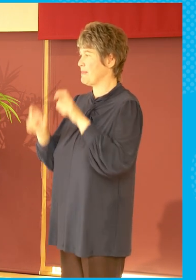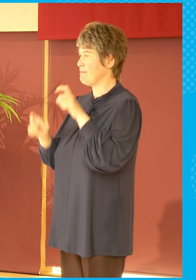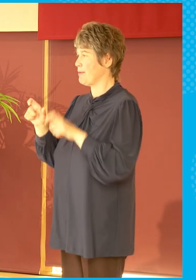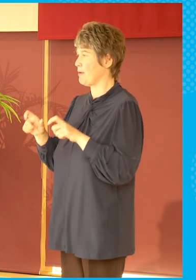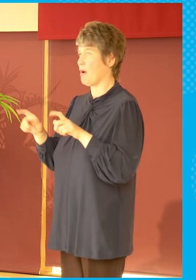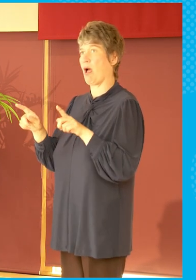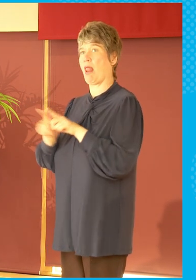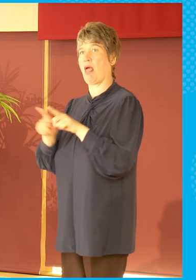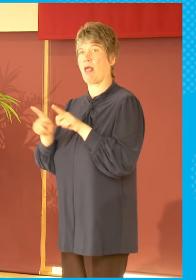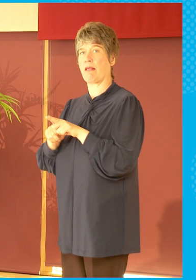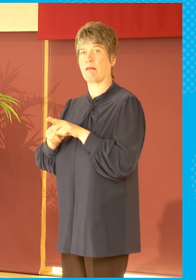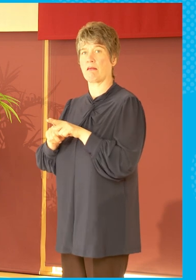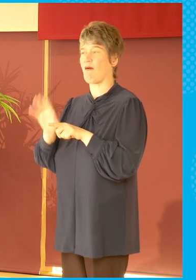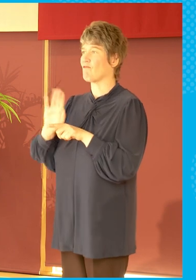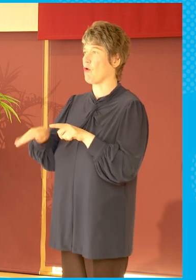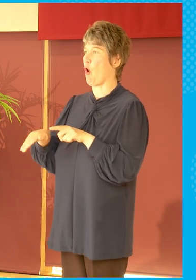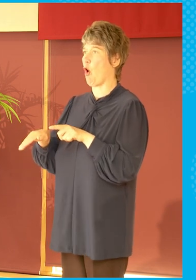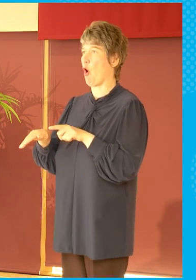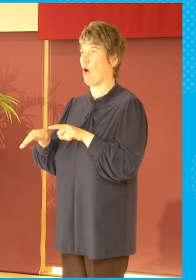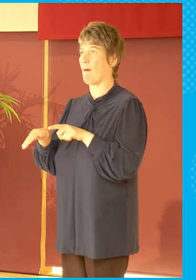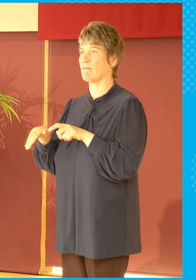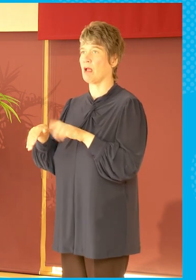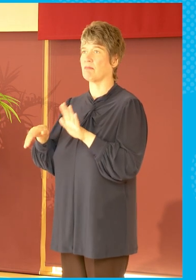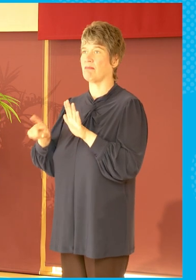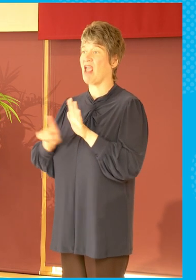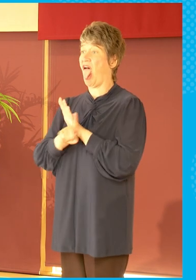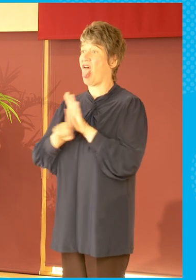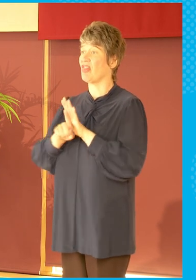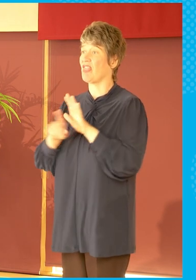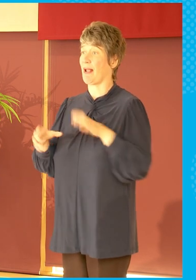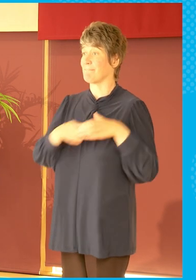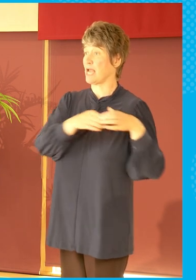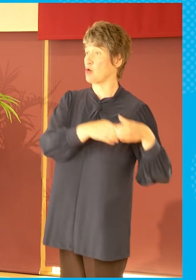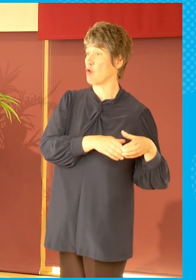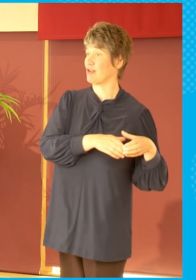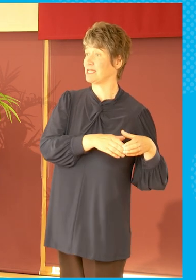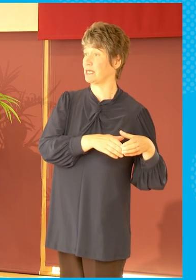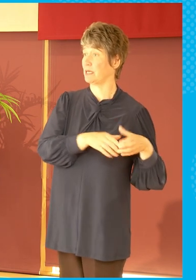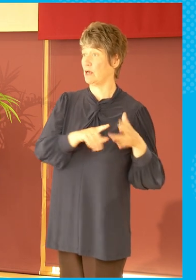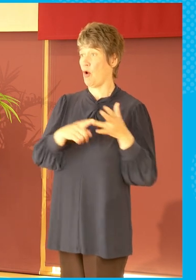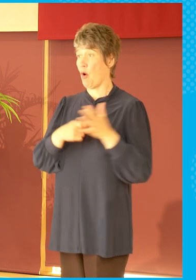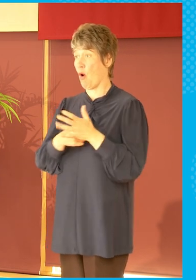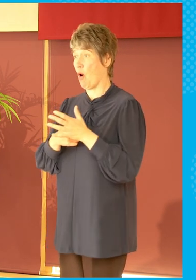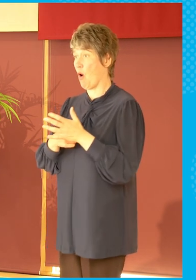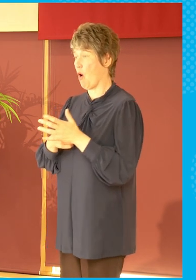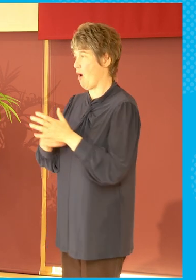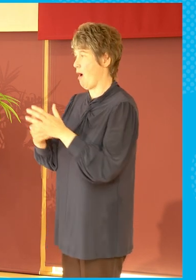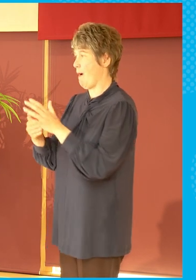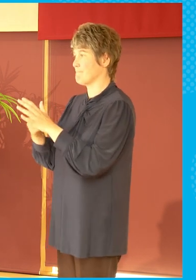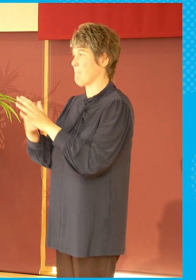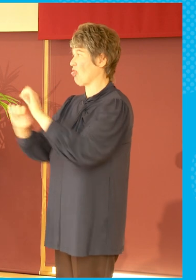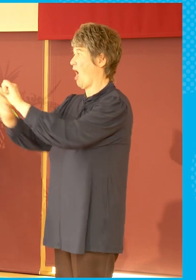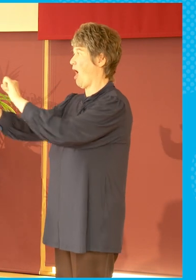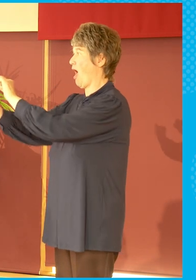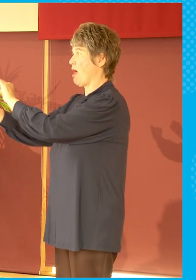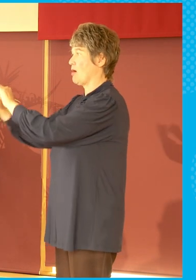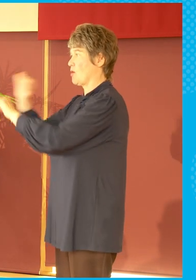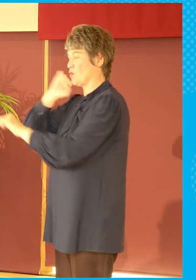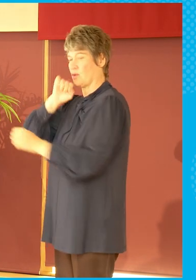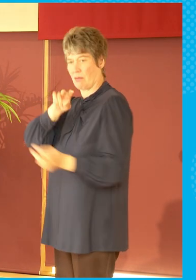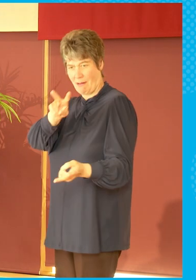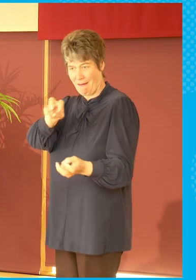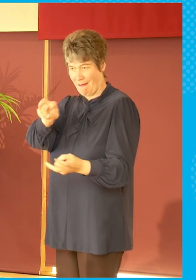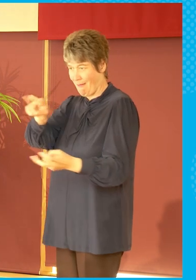ethnic minorities started to share the content and take little snippets from what we did as well. We made